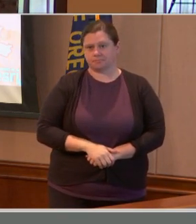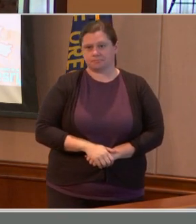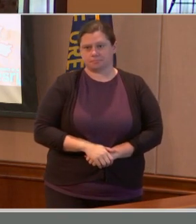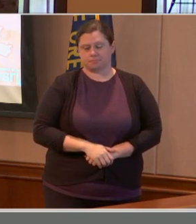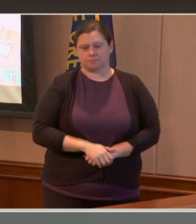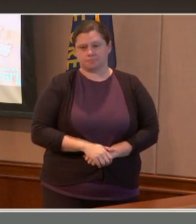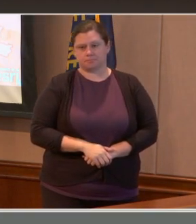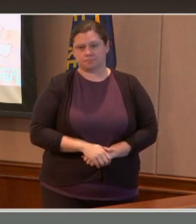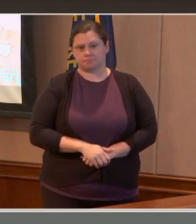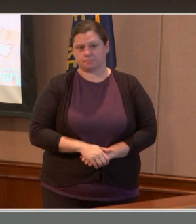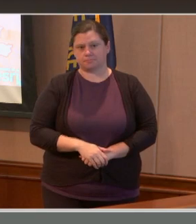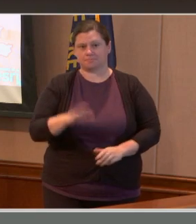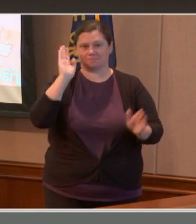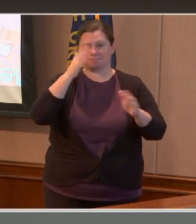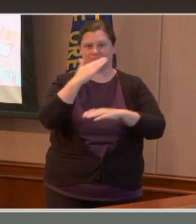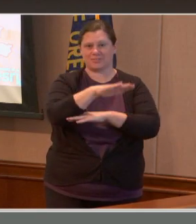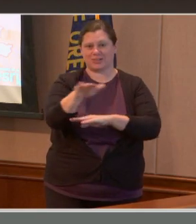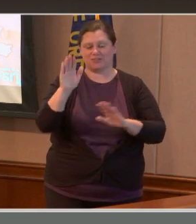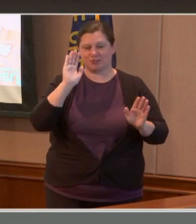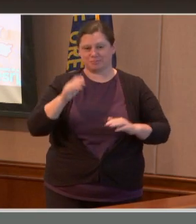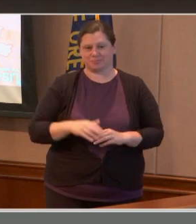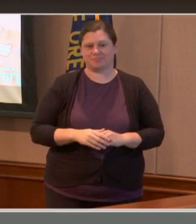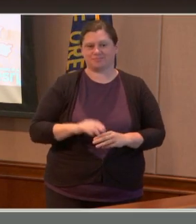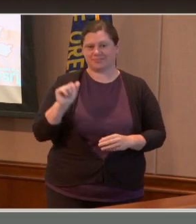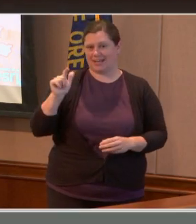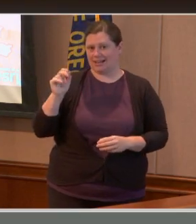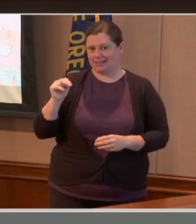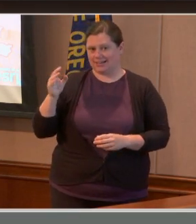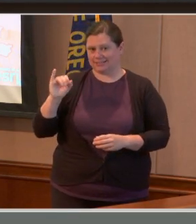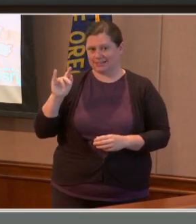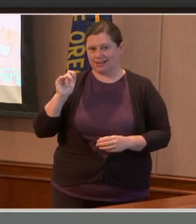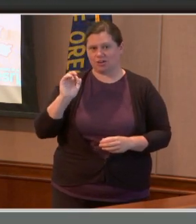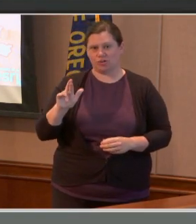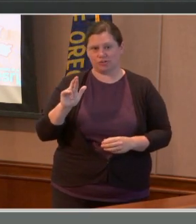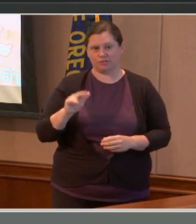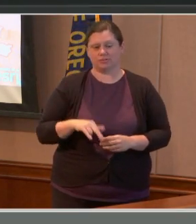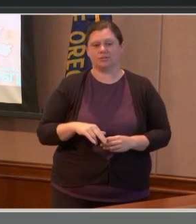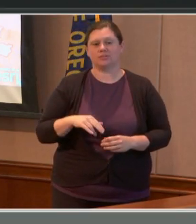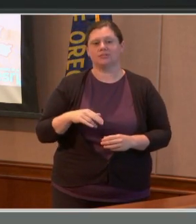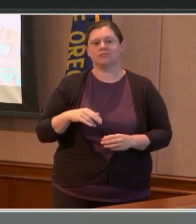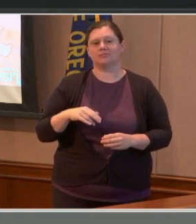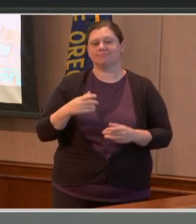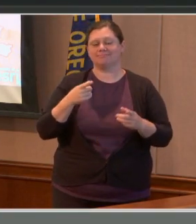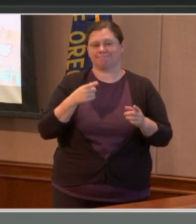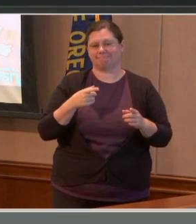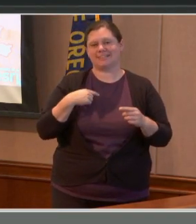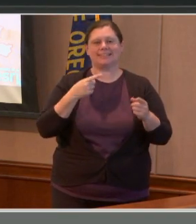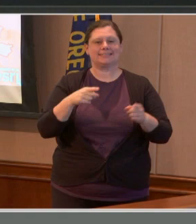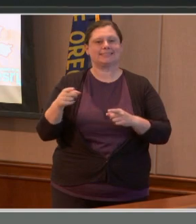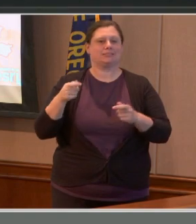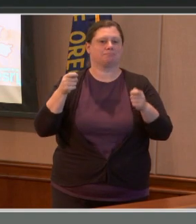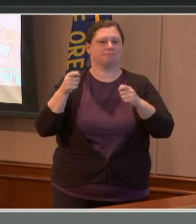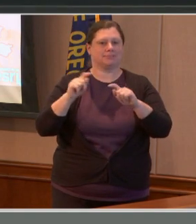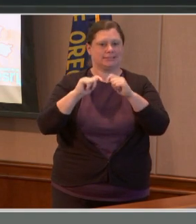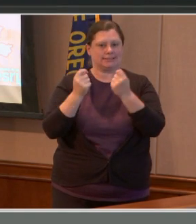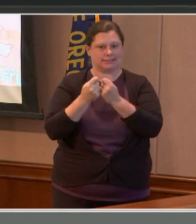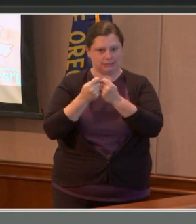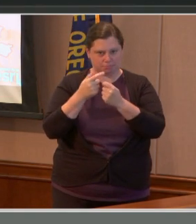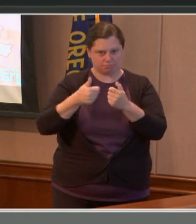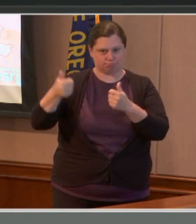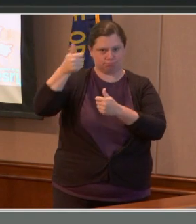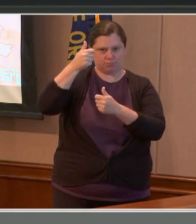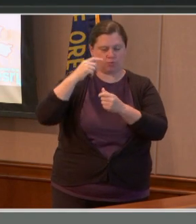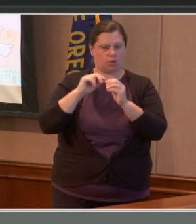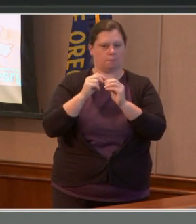Alan afternoon, everybody. Alan Sinclair, Incident Commander for Southwest Area Team 1. Got some good news. Our